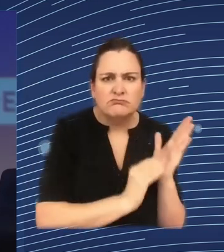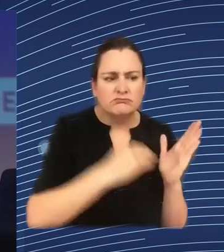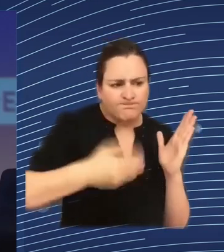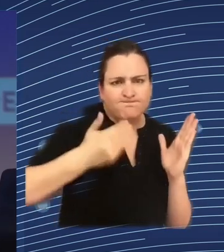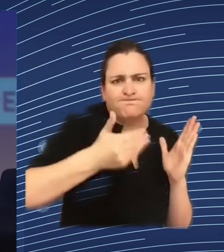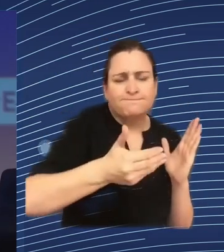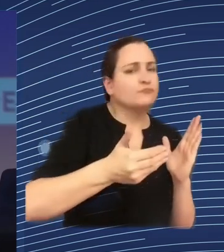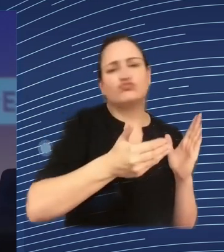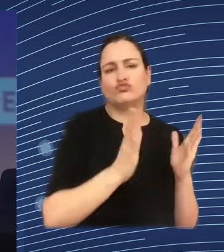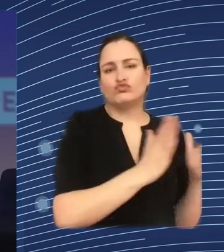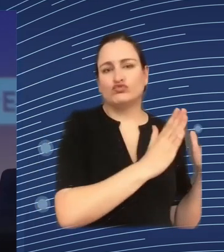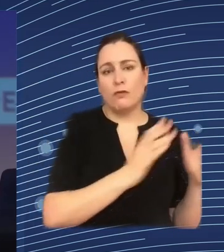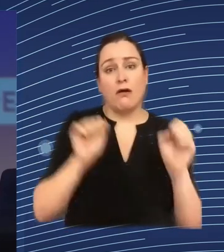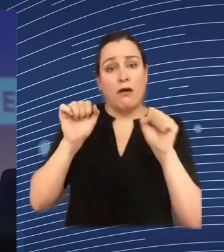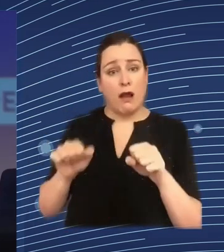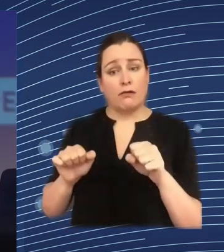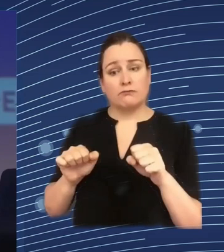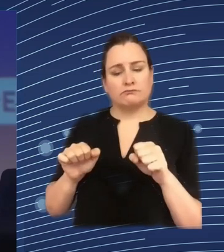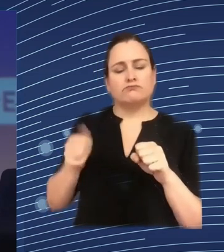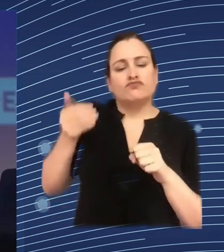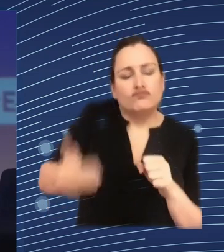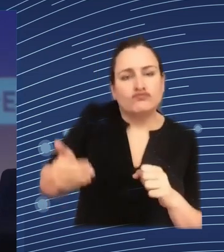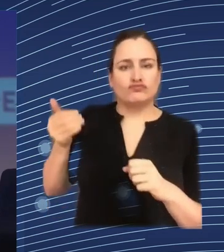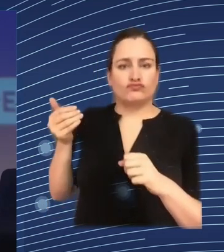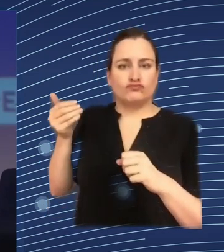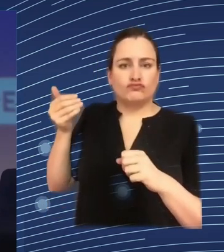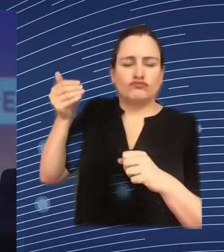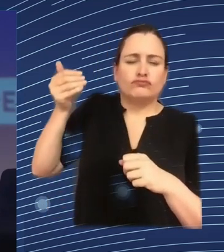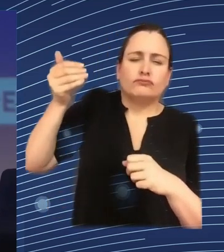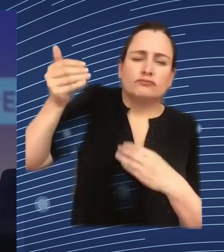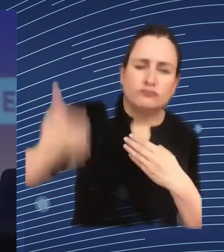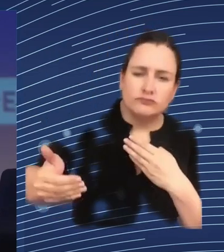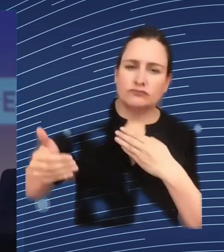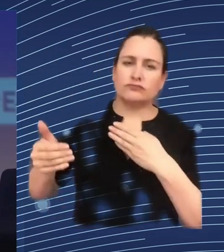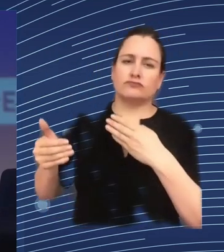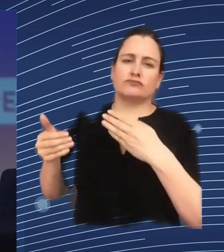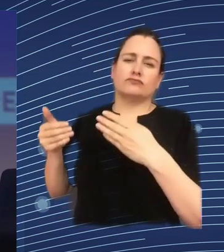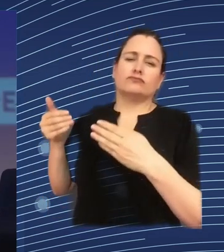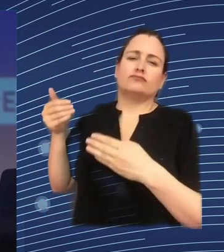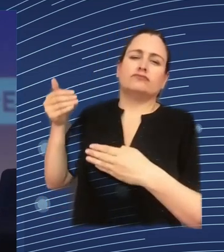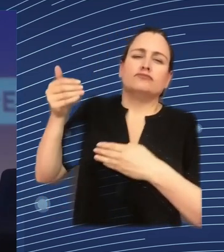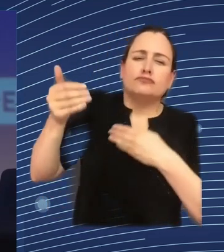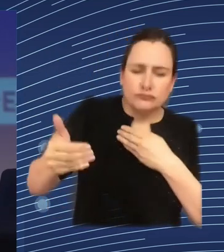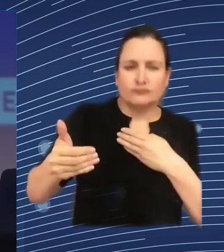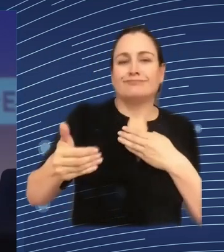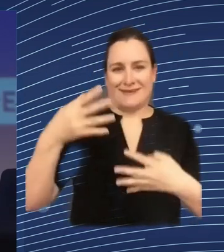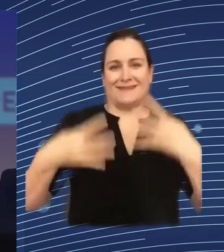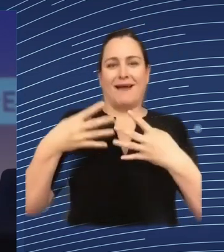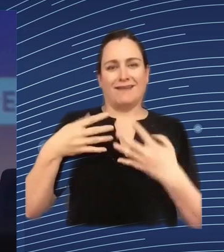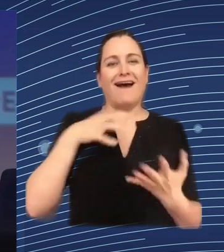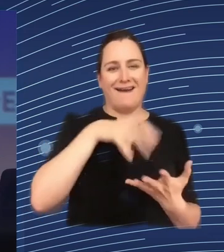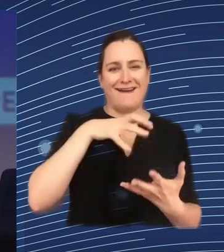the Hannover administrative court ruled that the data collection is